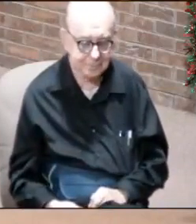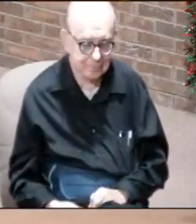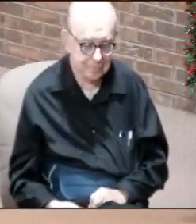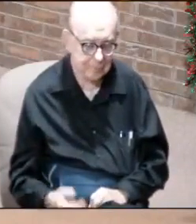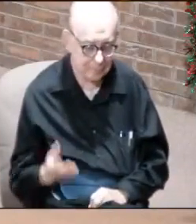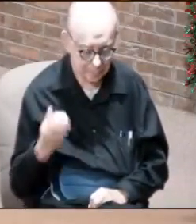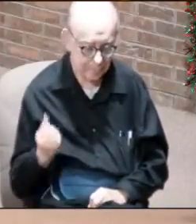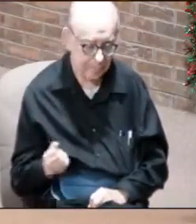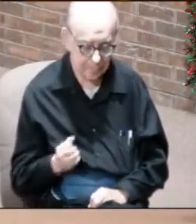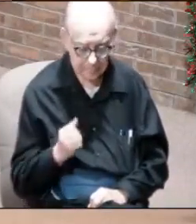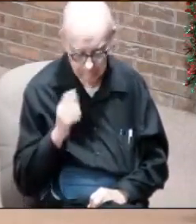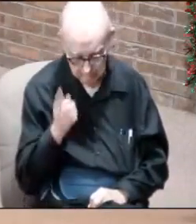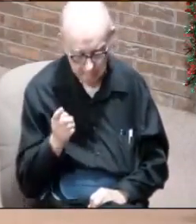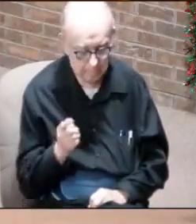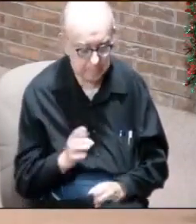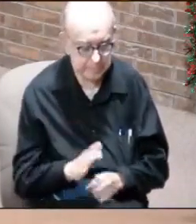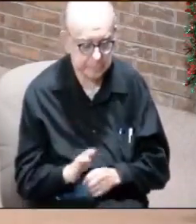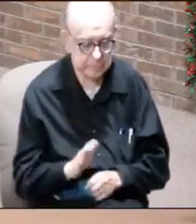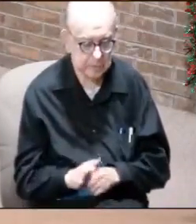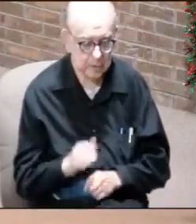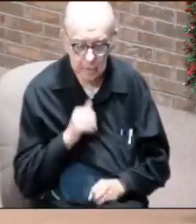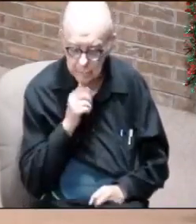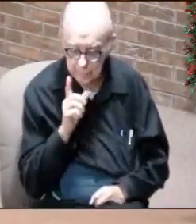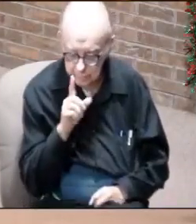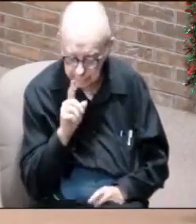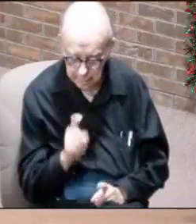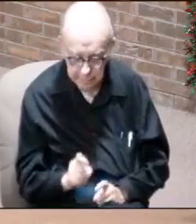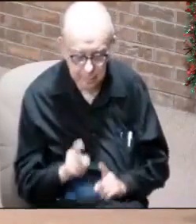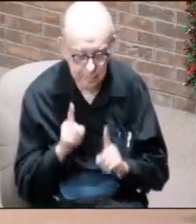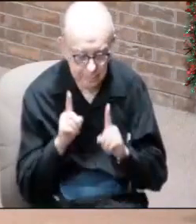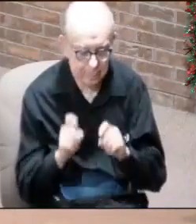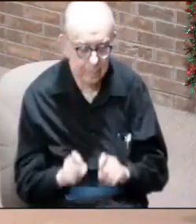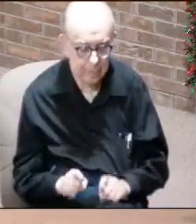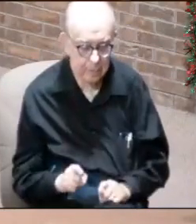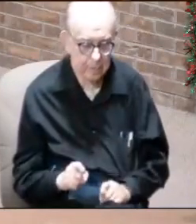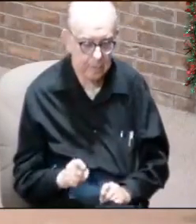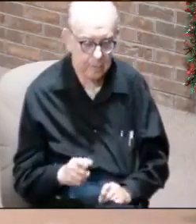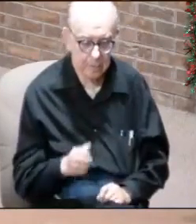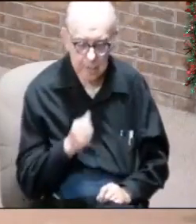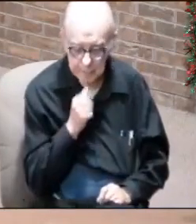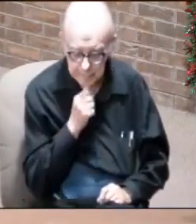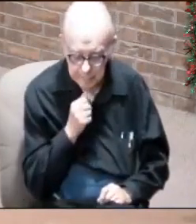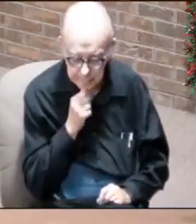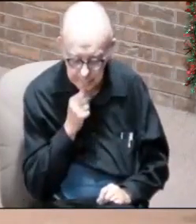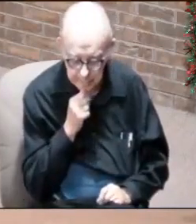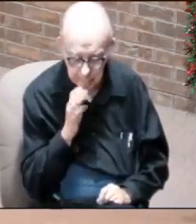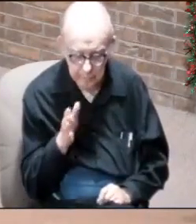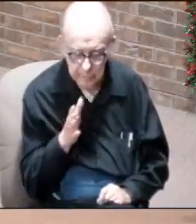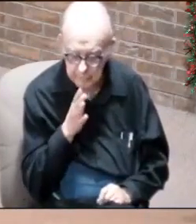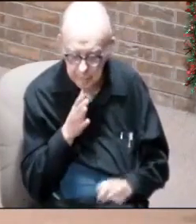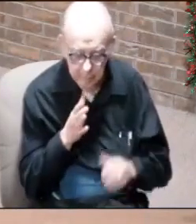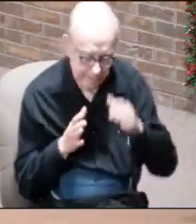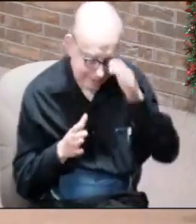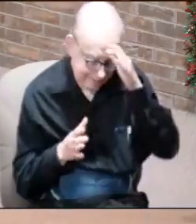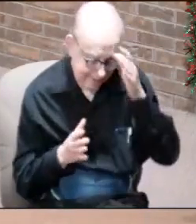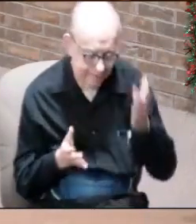Because I was smart enough to know you don't test the patience. Of your mom and dad.